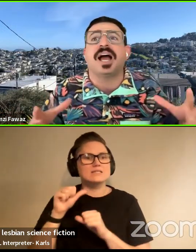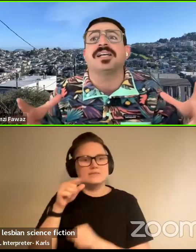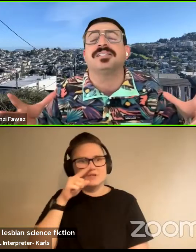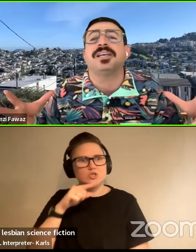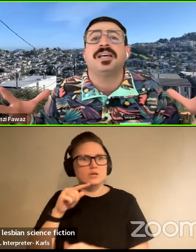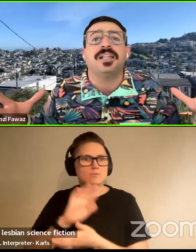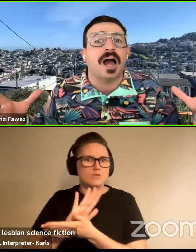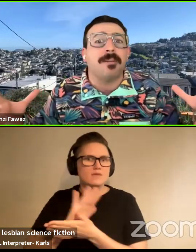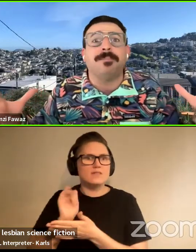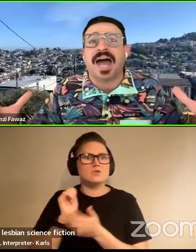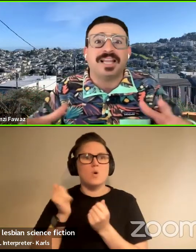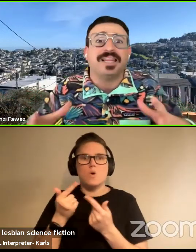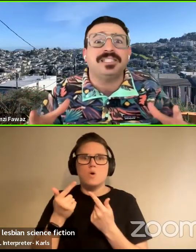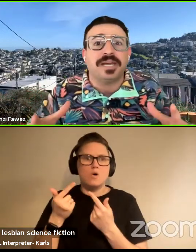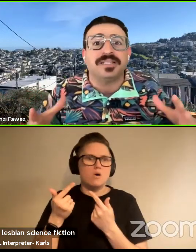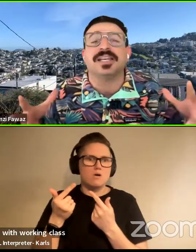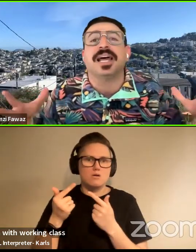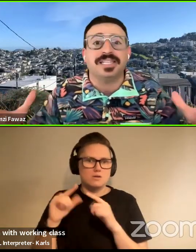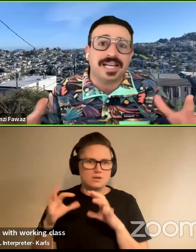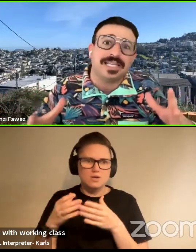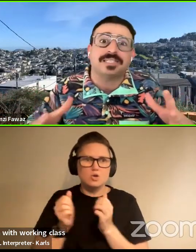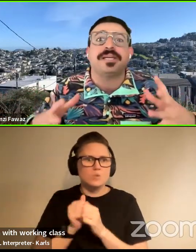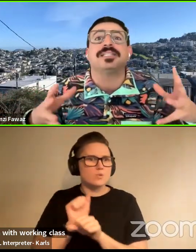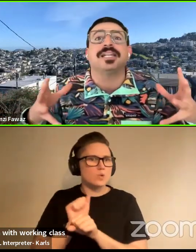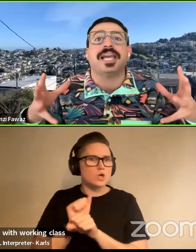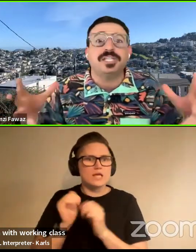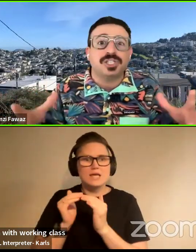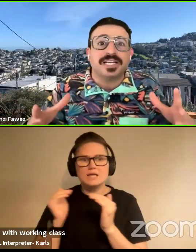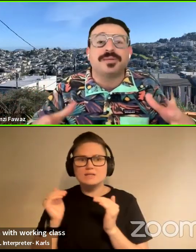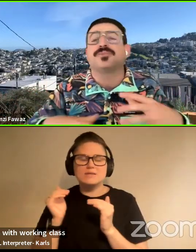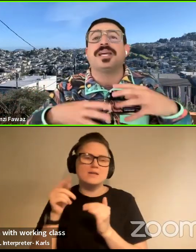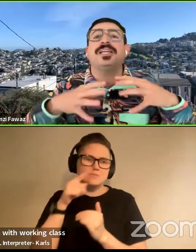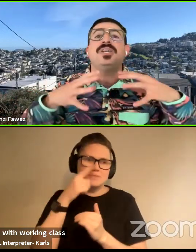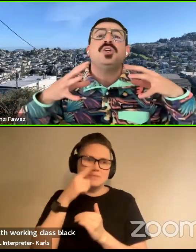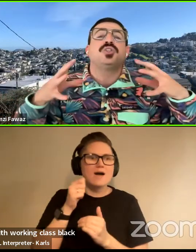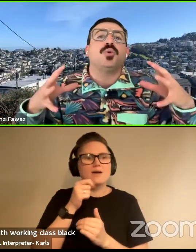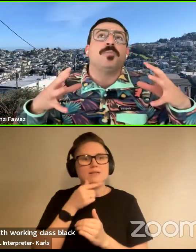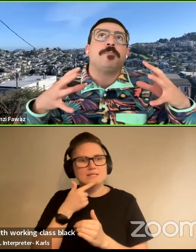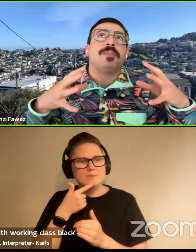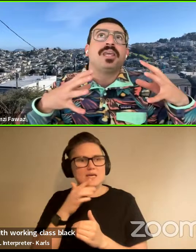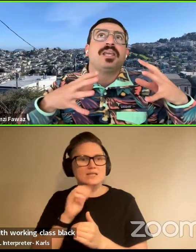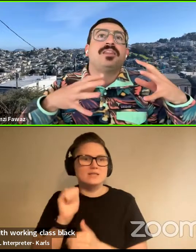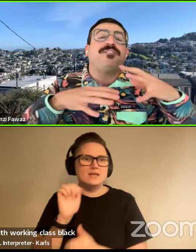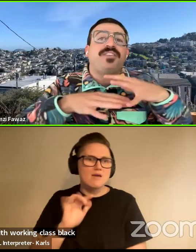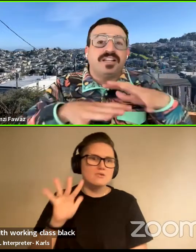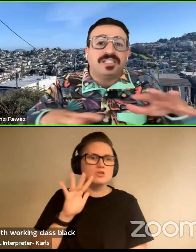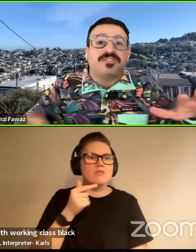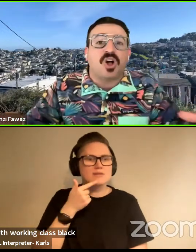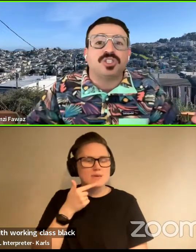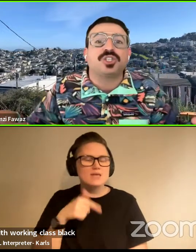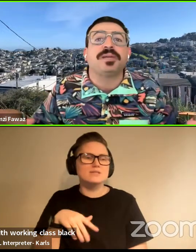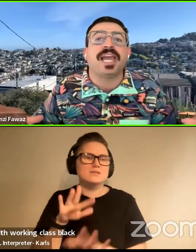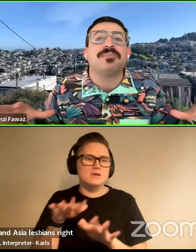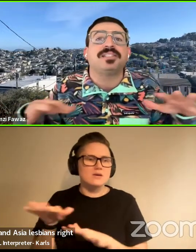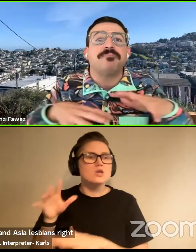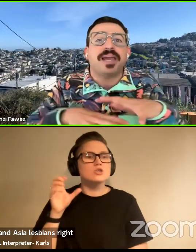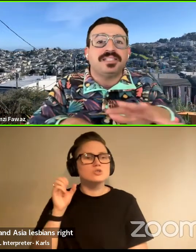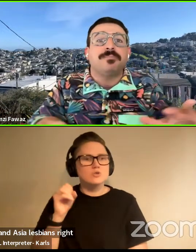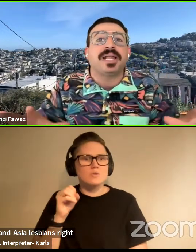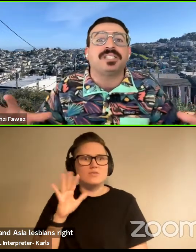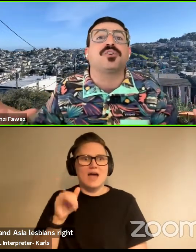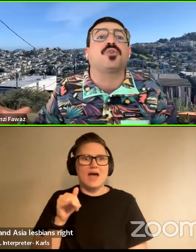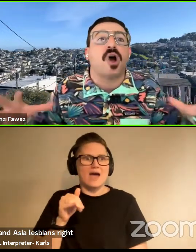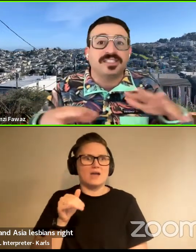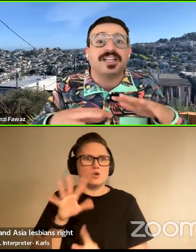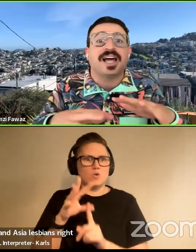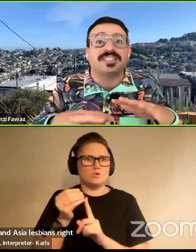with working-class Black lesbians and Latinx lesbians and Asian lesbians, right? So the field of culture became this